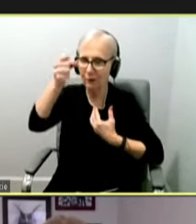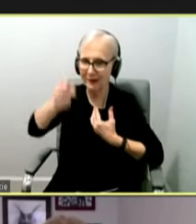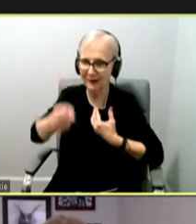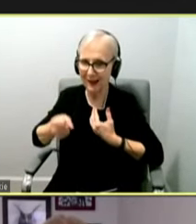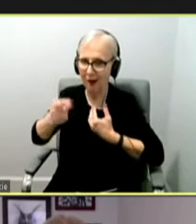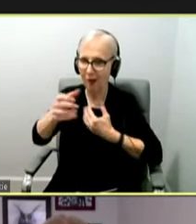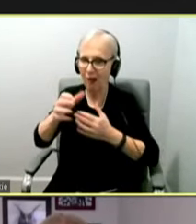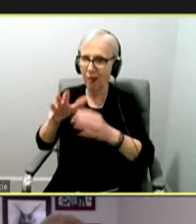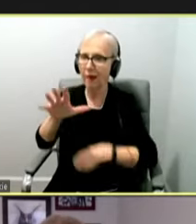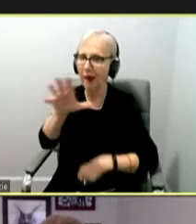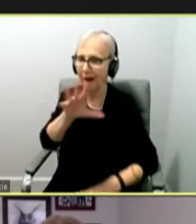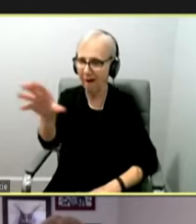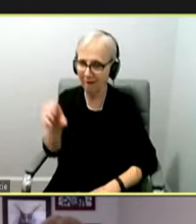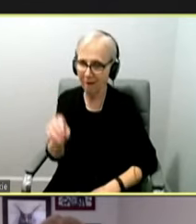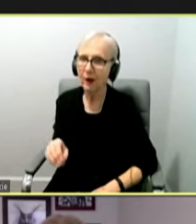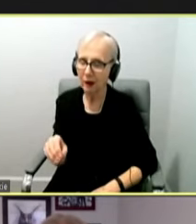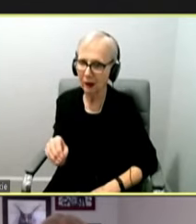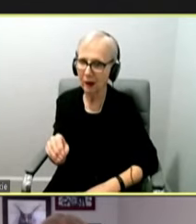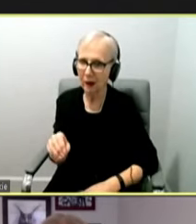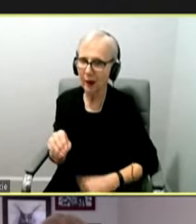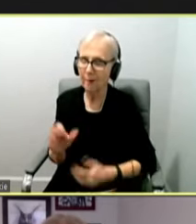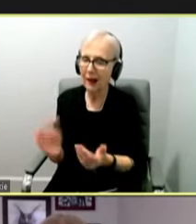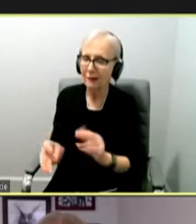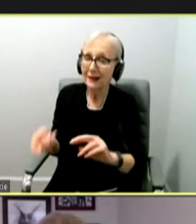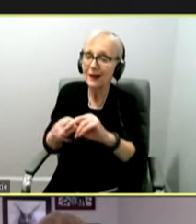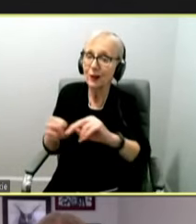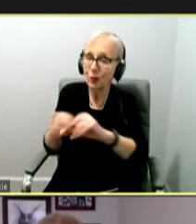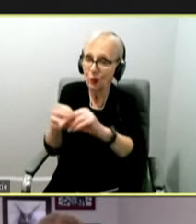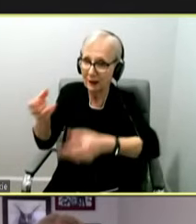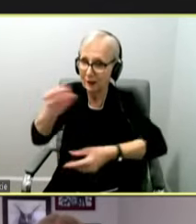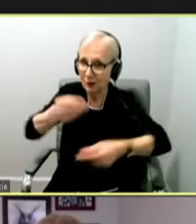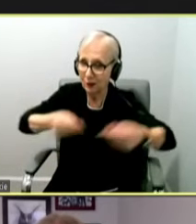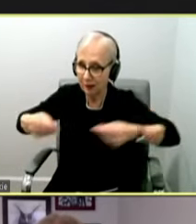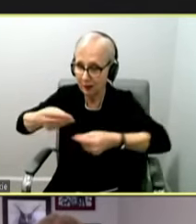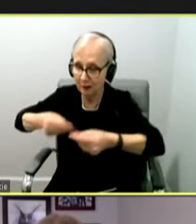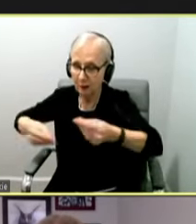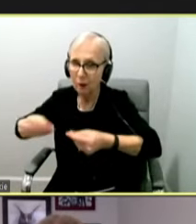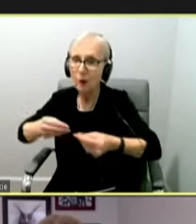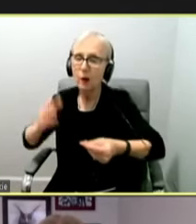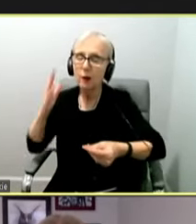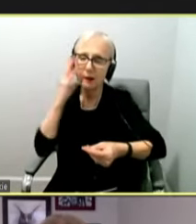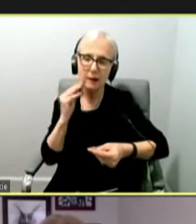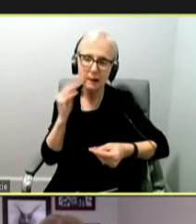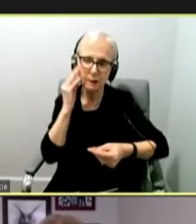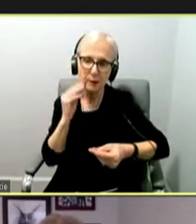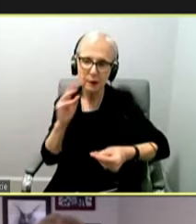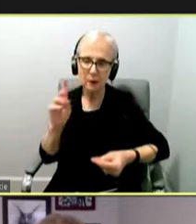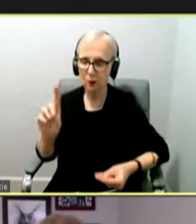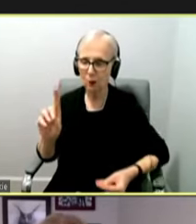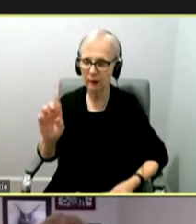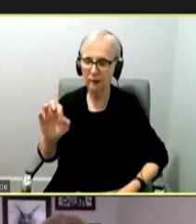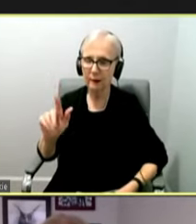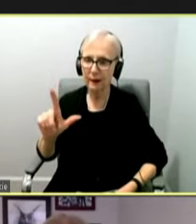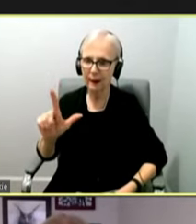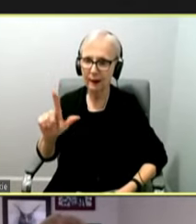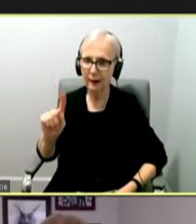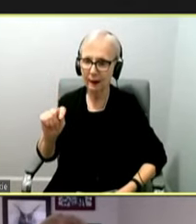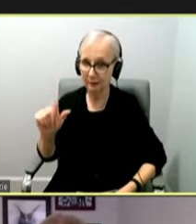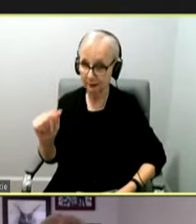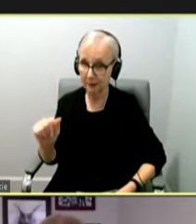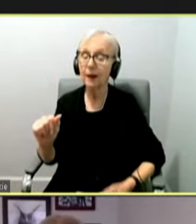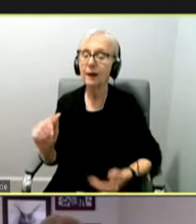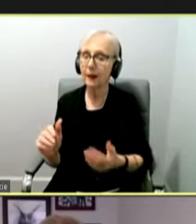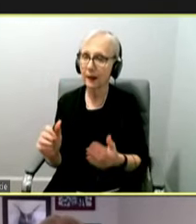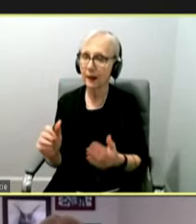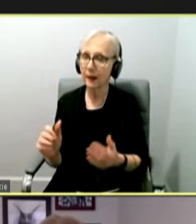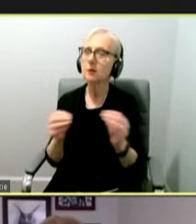on. As far as increased transmissibility, we do have experience with the Delta variant. The Delta variant was more transmissible when